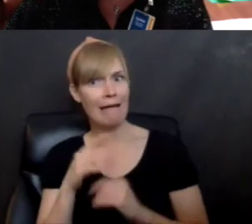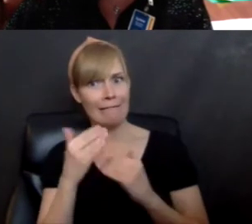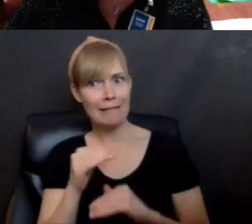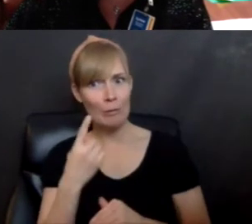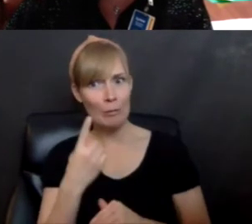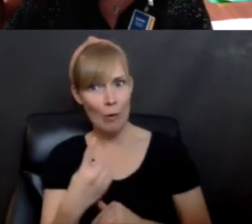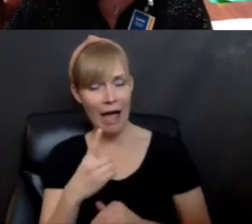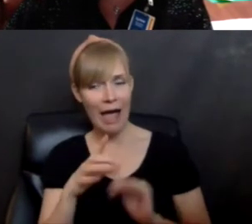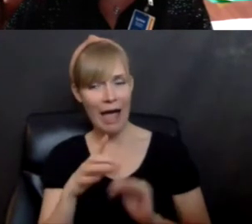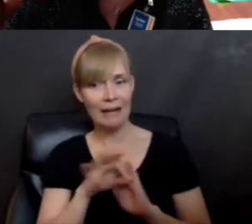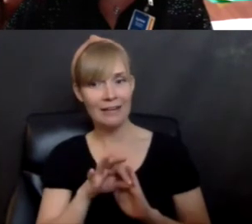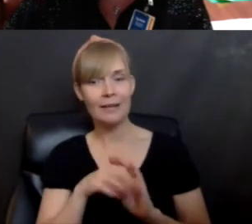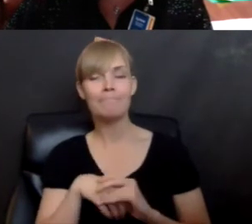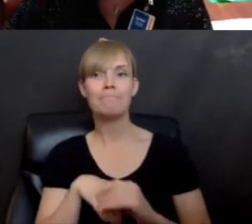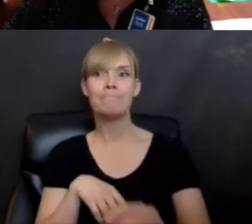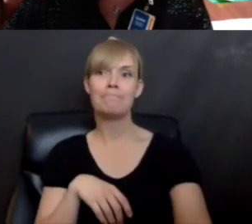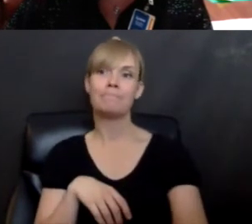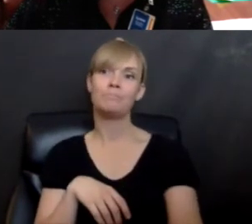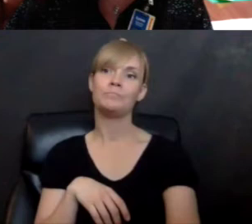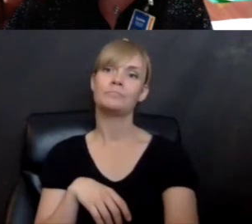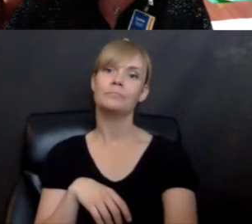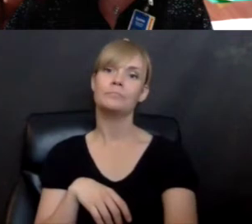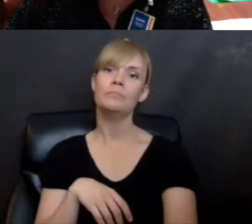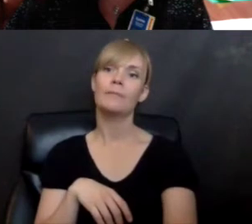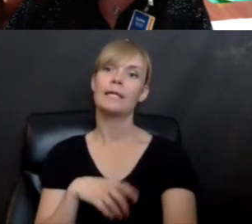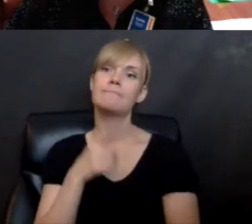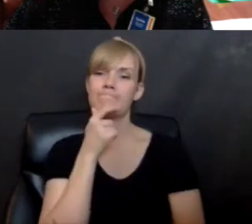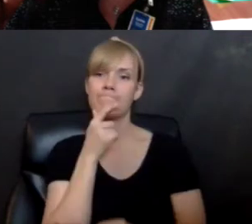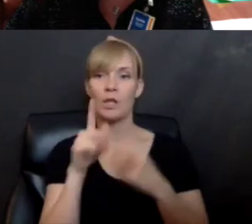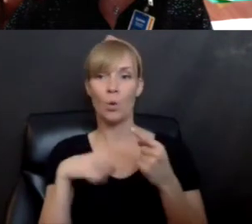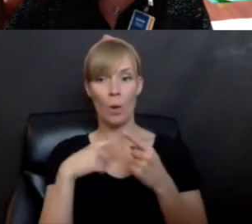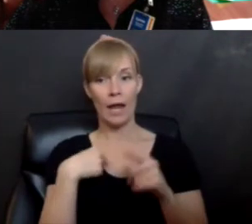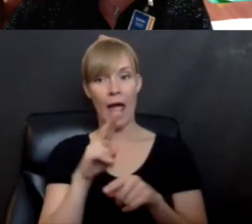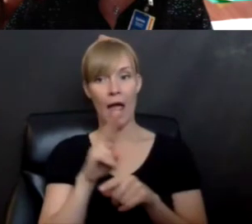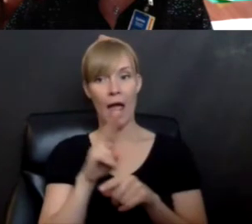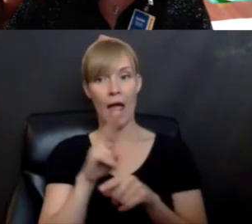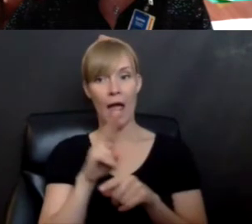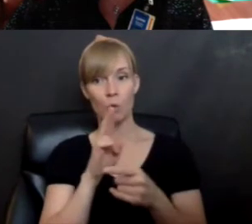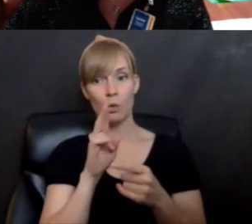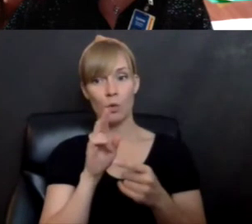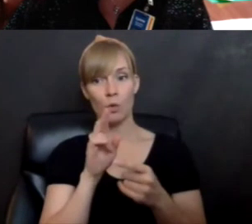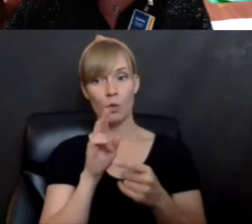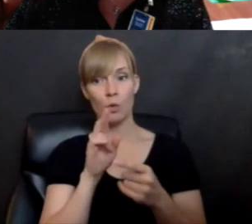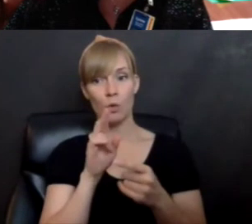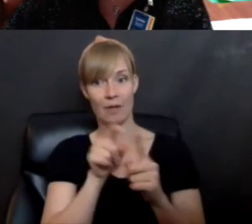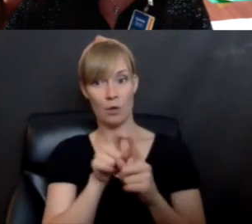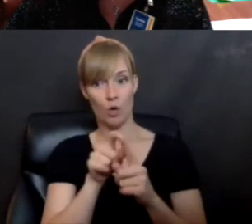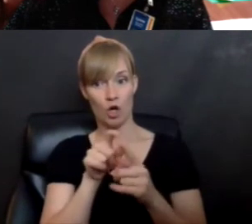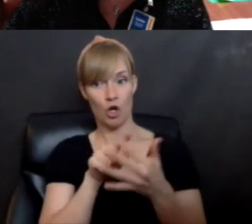Um, it's, it is funny when you find yourself using certain words across different books.